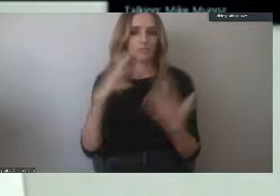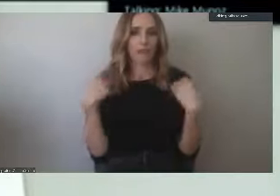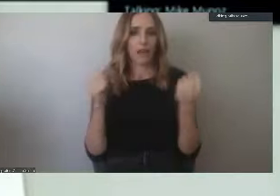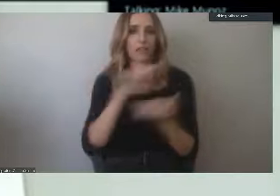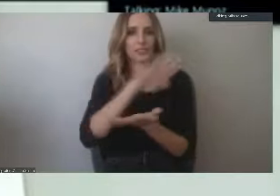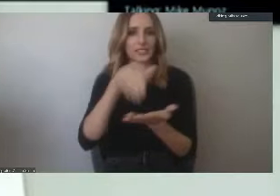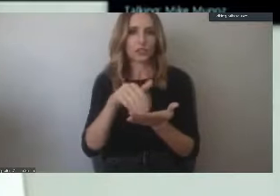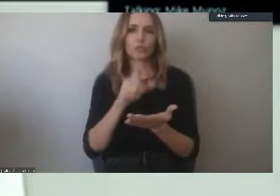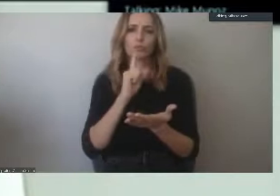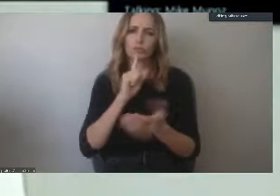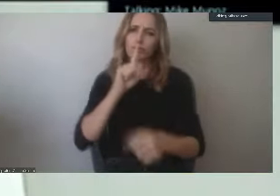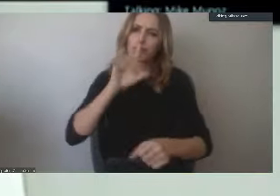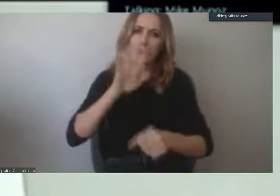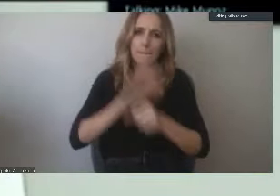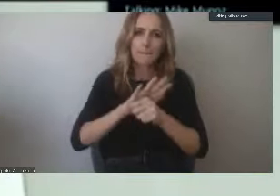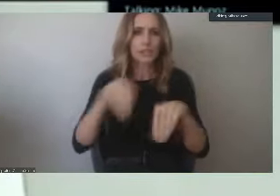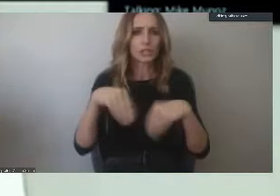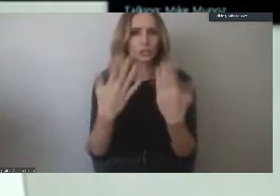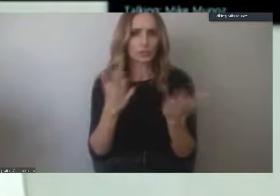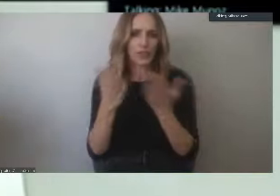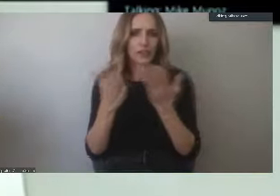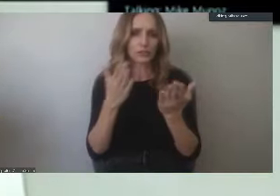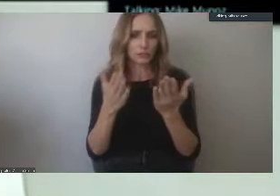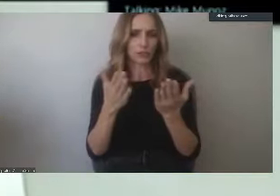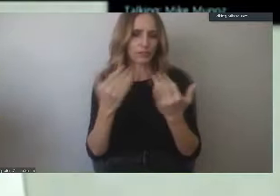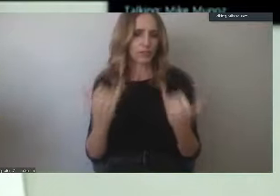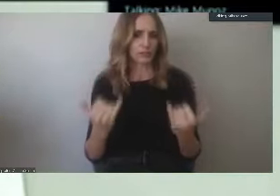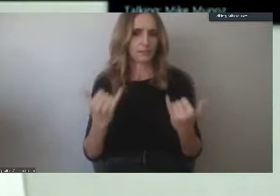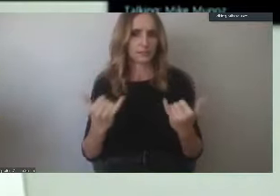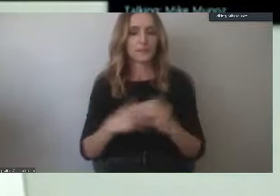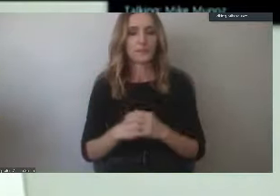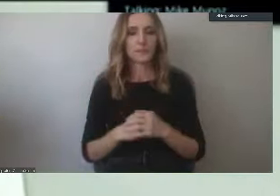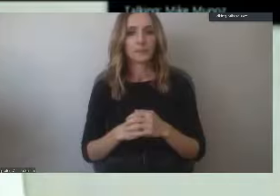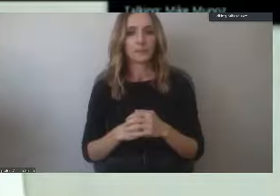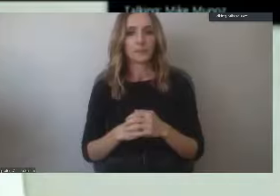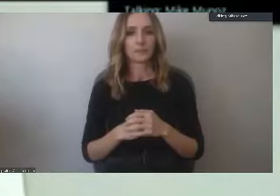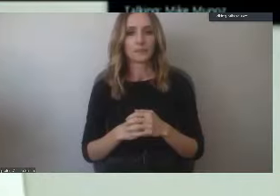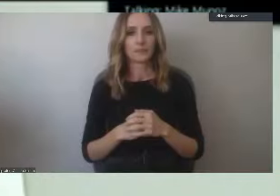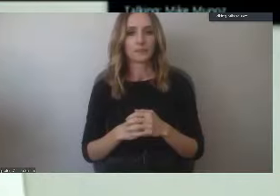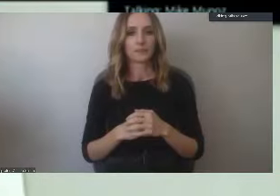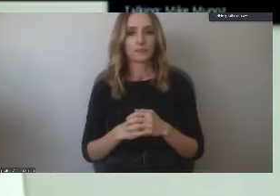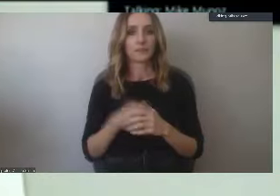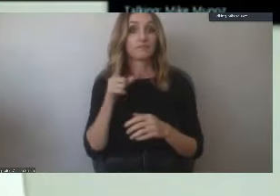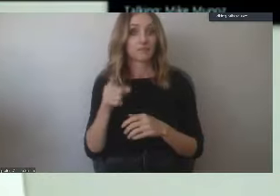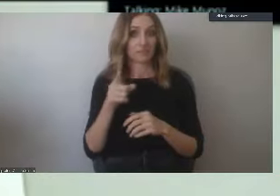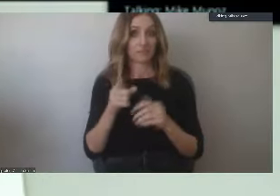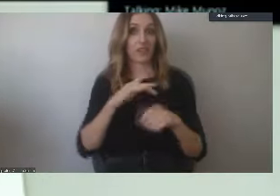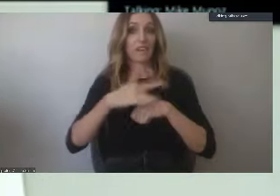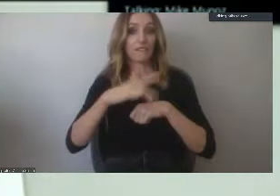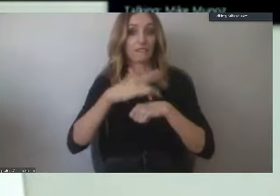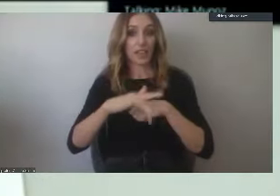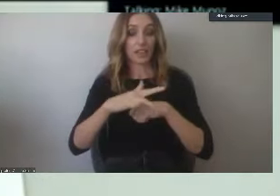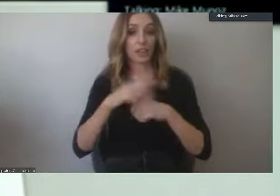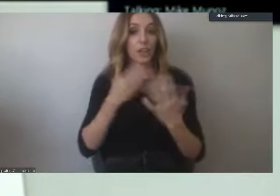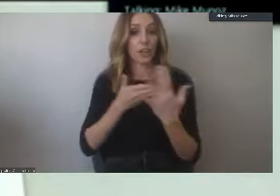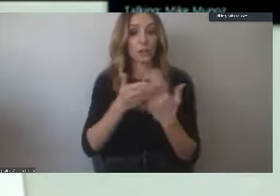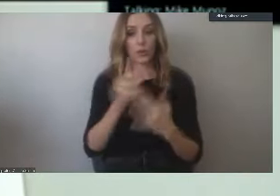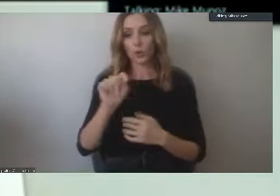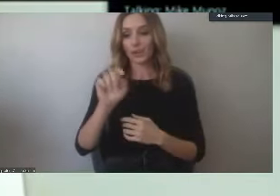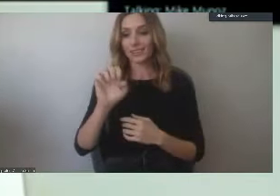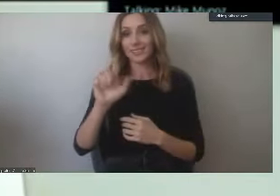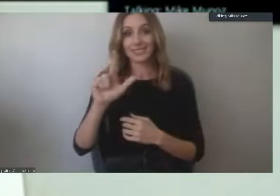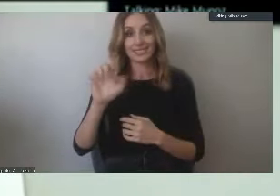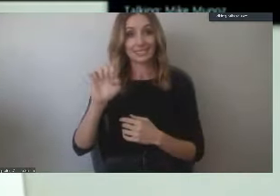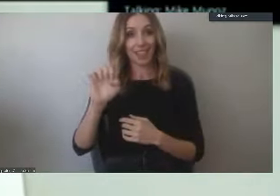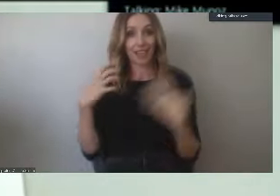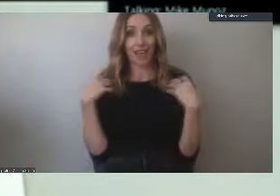provide services to students in the midst of COVID-19 and in this pandemic. And they've been available through telehealth, phone call